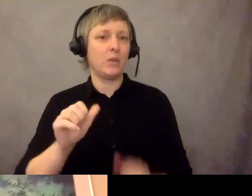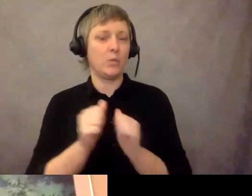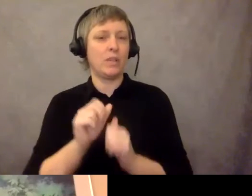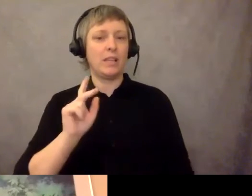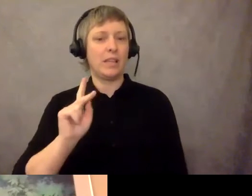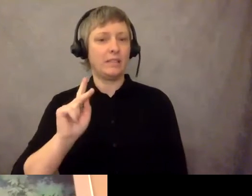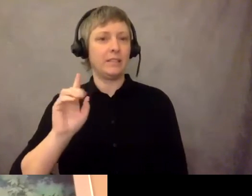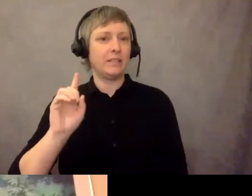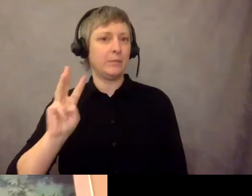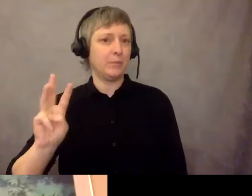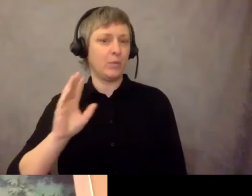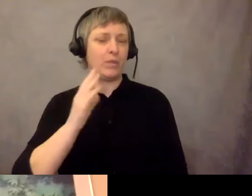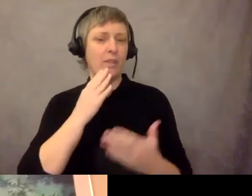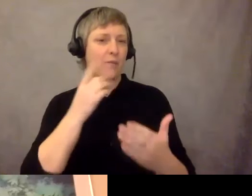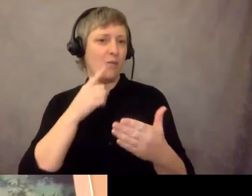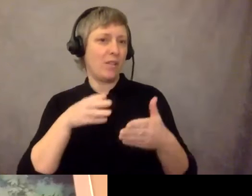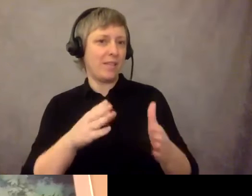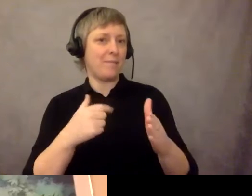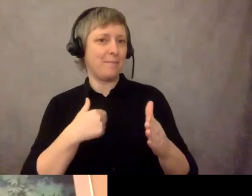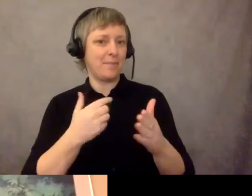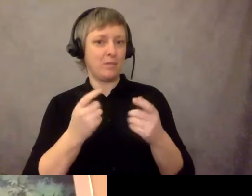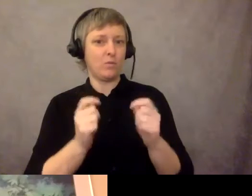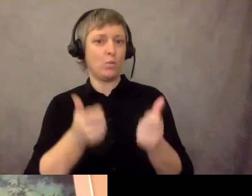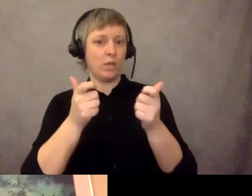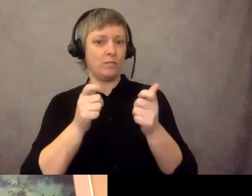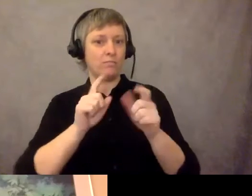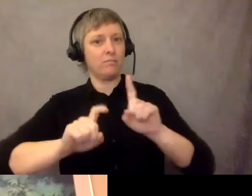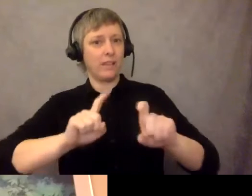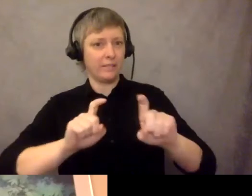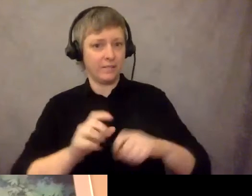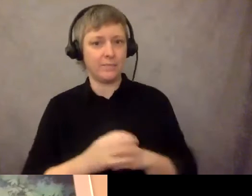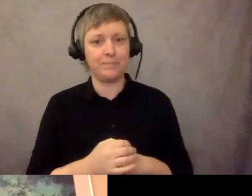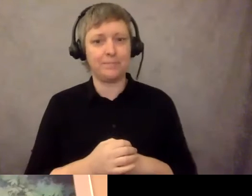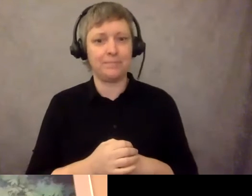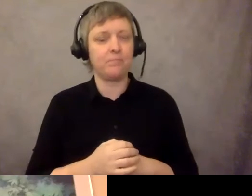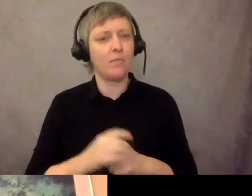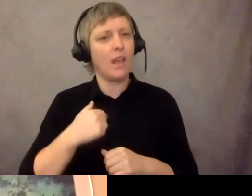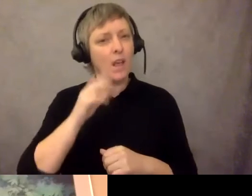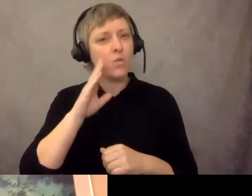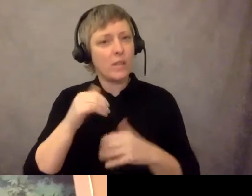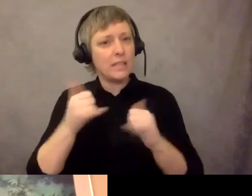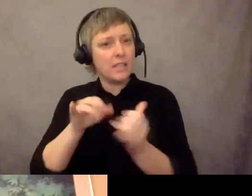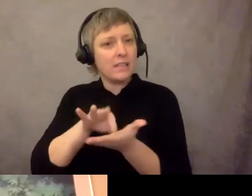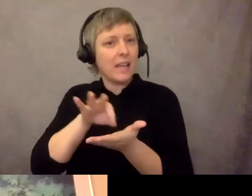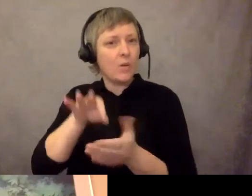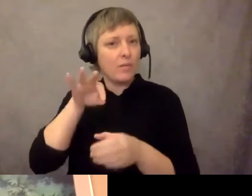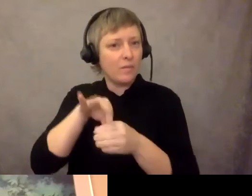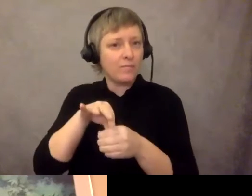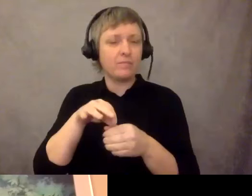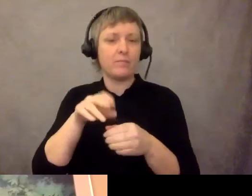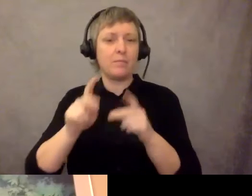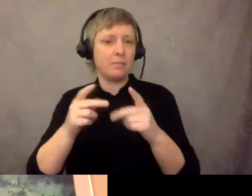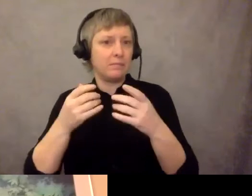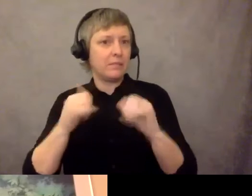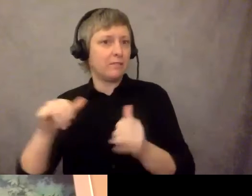ask a really quick question. So, obviously, I know, you know, votes are still coming in. Polls are still, you know, coming in and